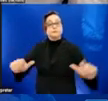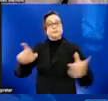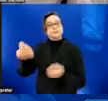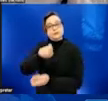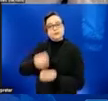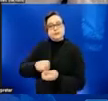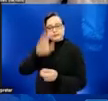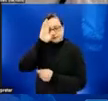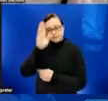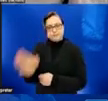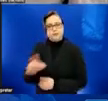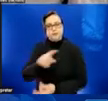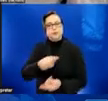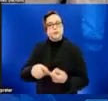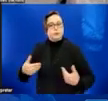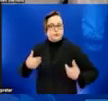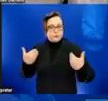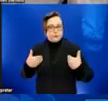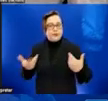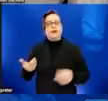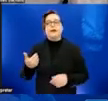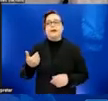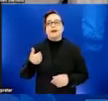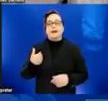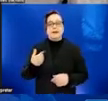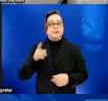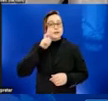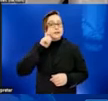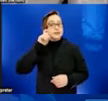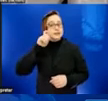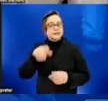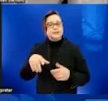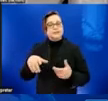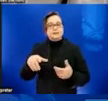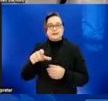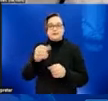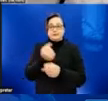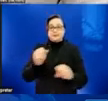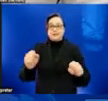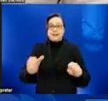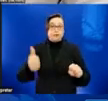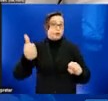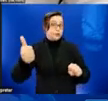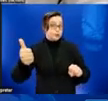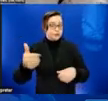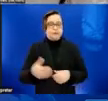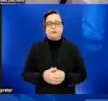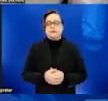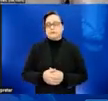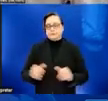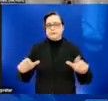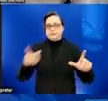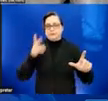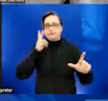some of that we have, like a safer sex and social gathering page that has a printable form. So